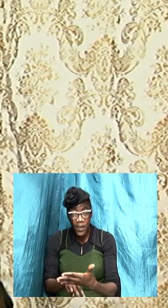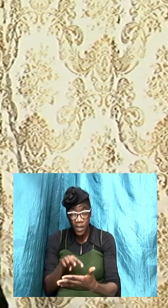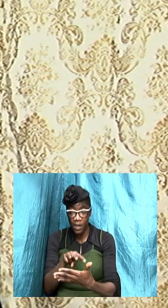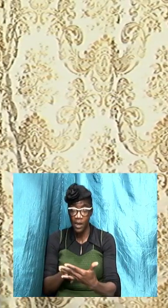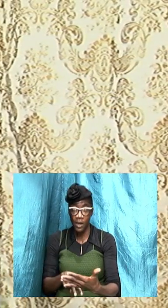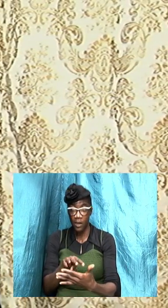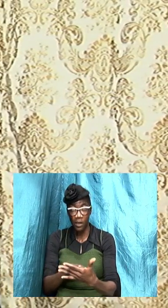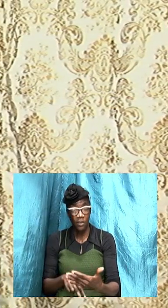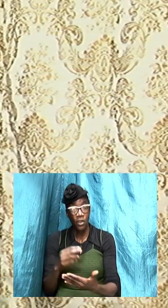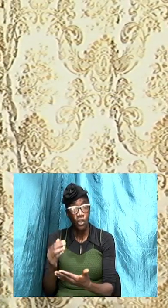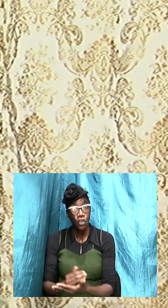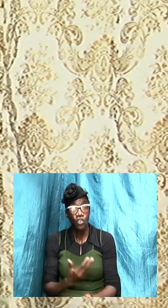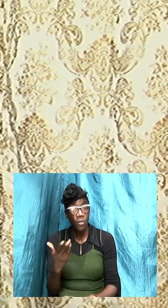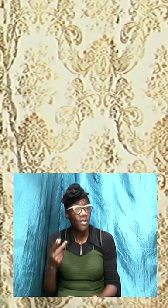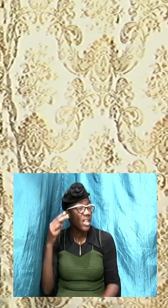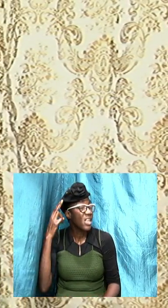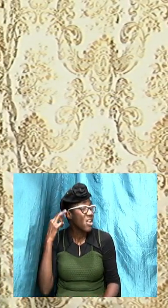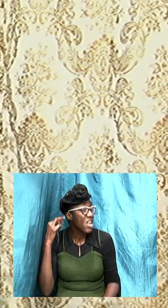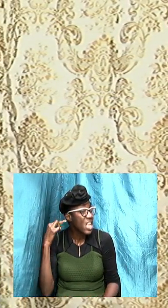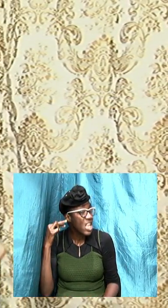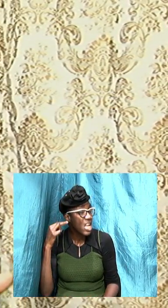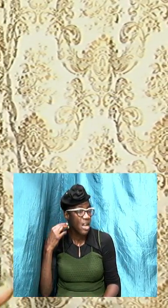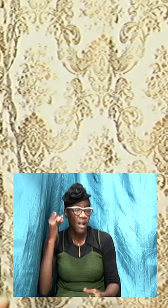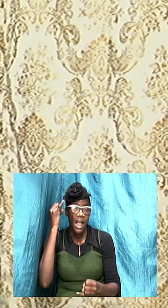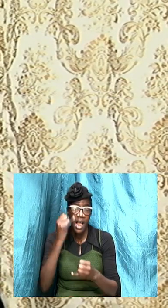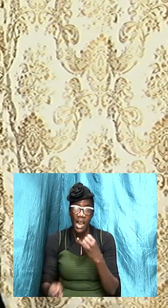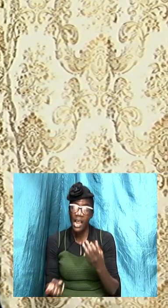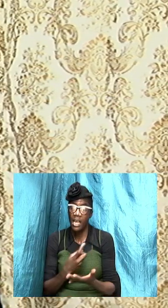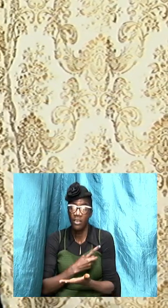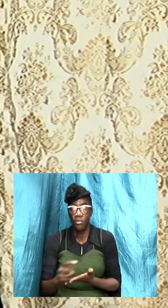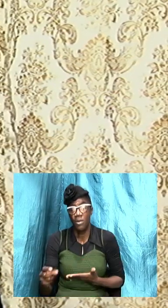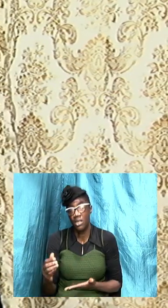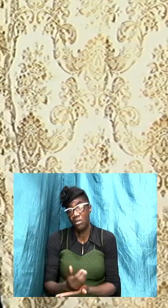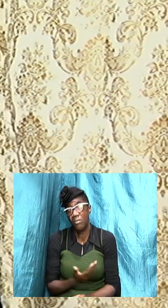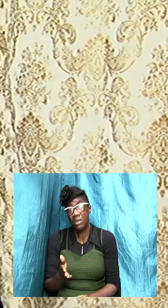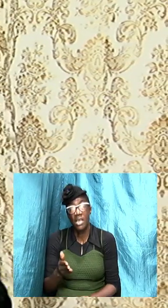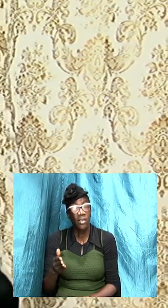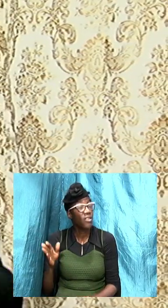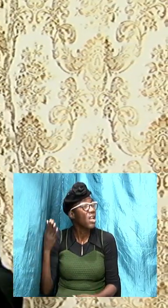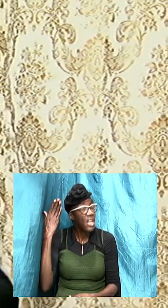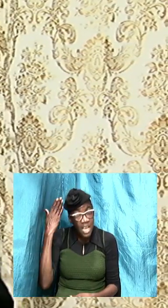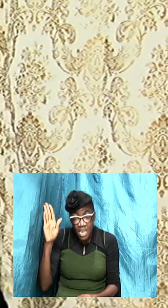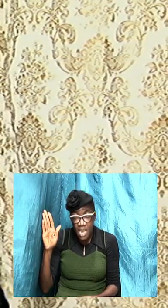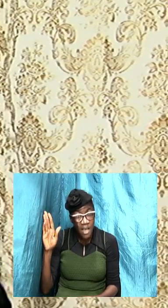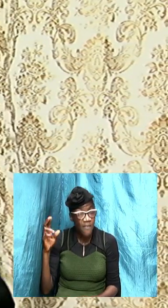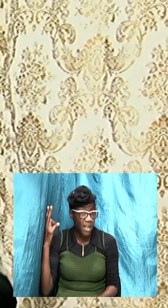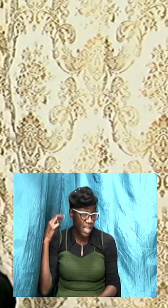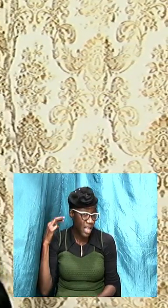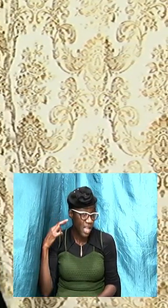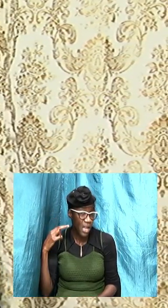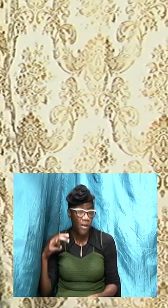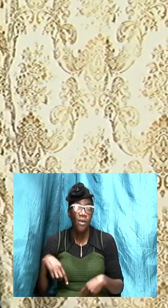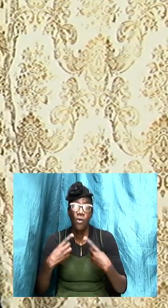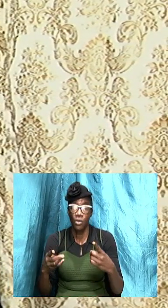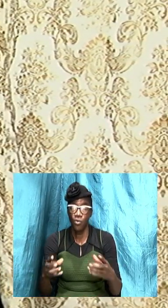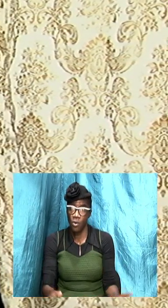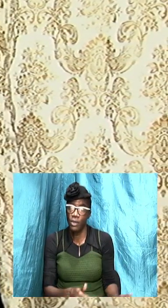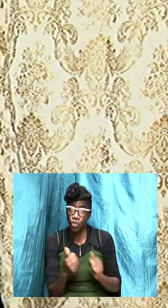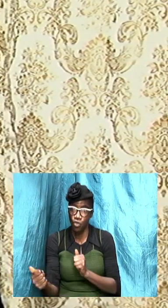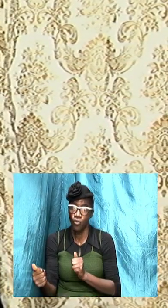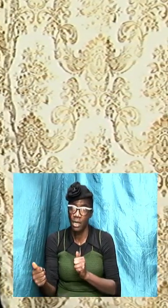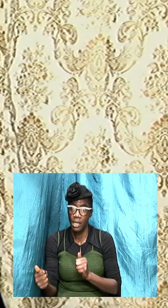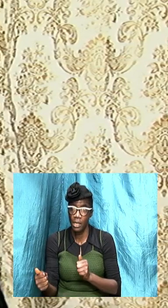have heard from last week some of the things you would not have heard and we're just going through again we want to strengthen the points